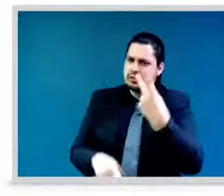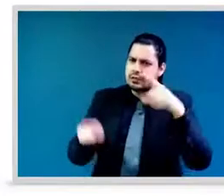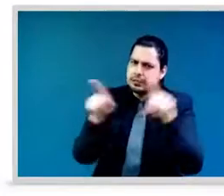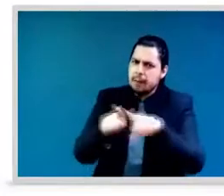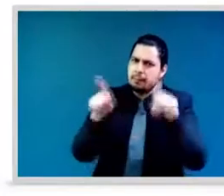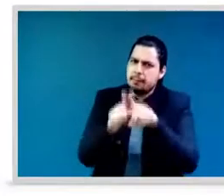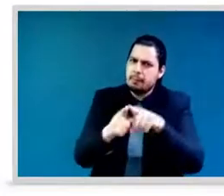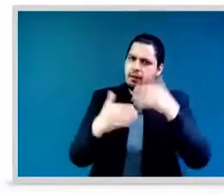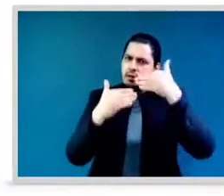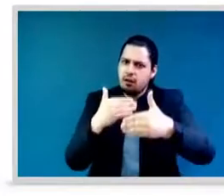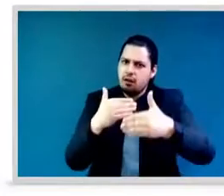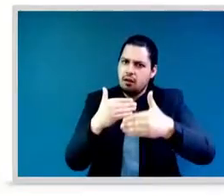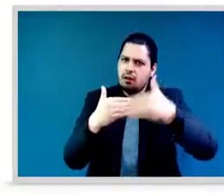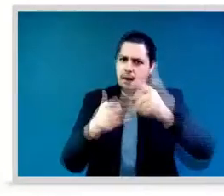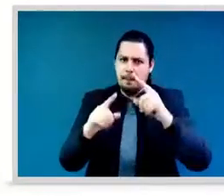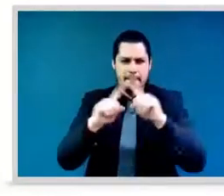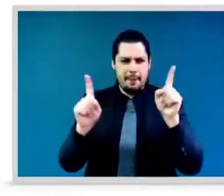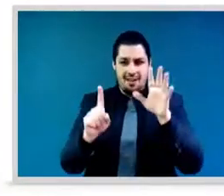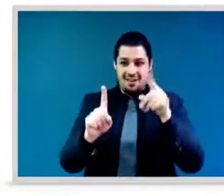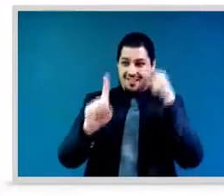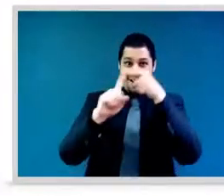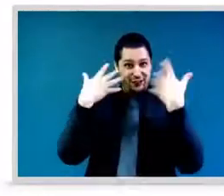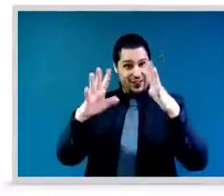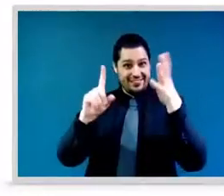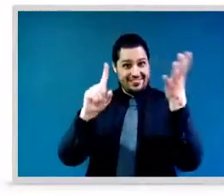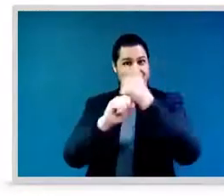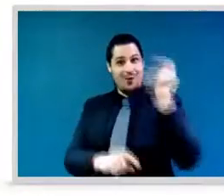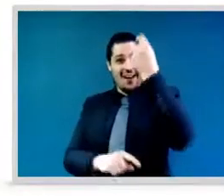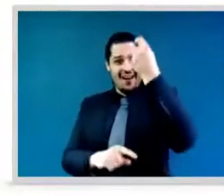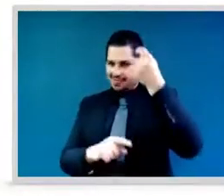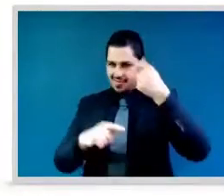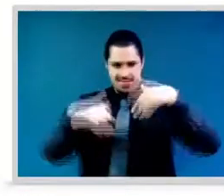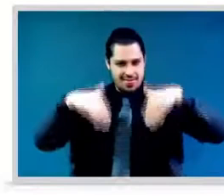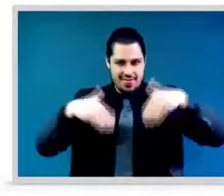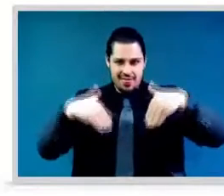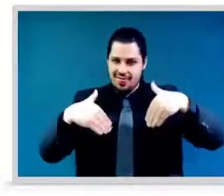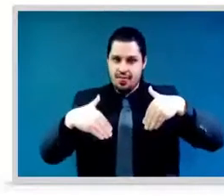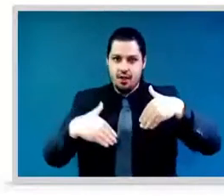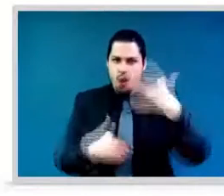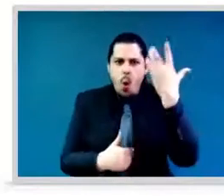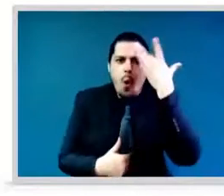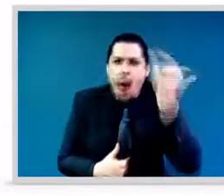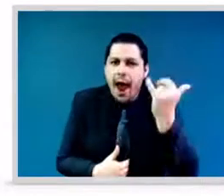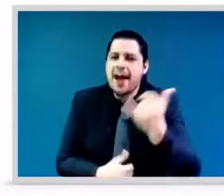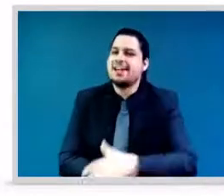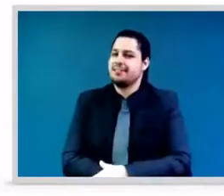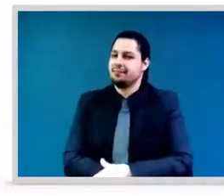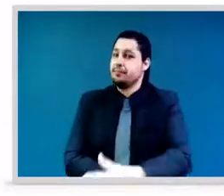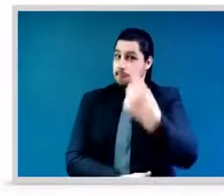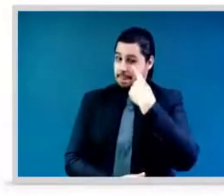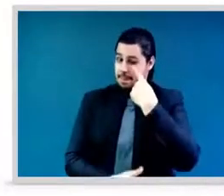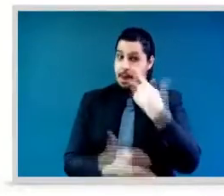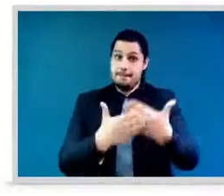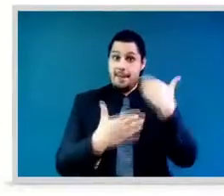many parts of the world, including here, in where I'm talking from Africa, we are left